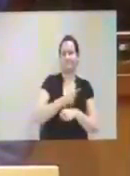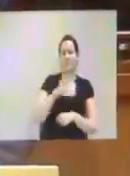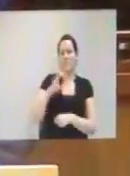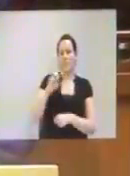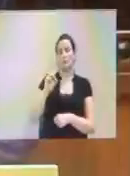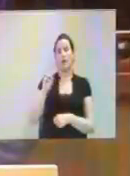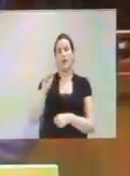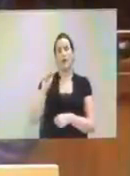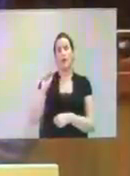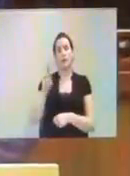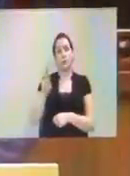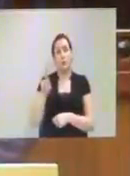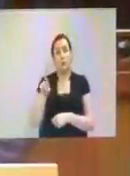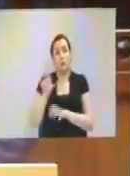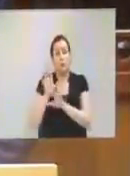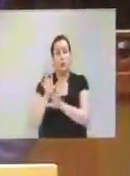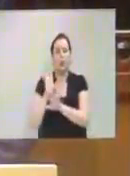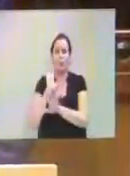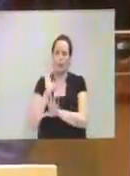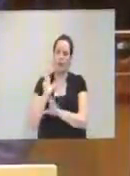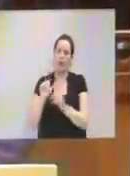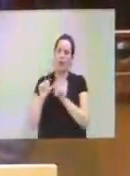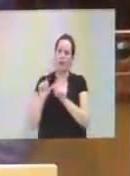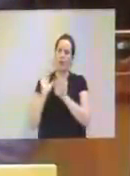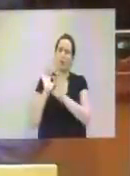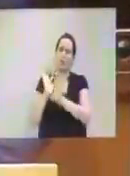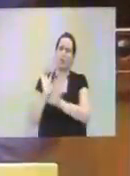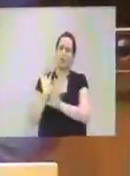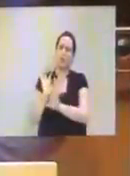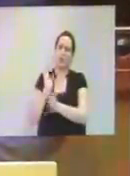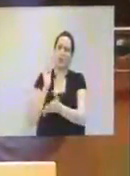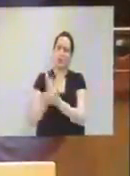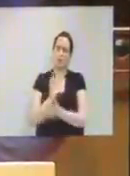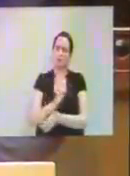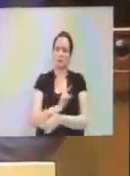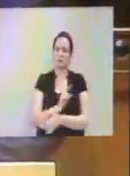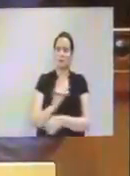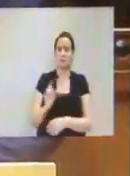embark on a massive campaign, should Eat All not escape.